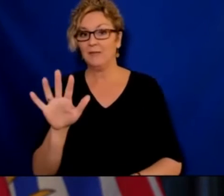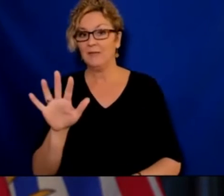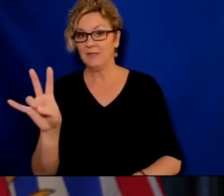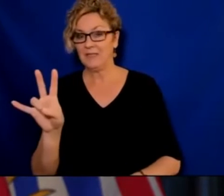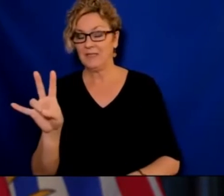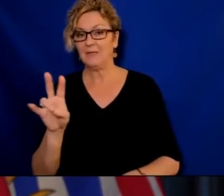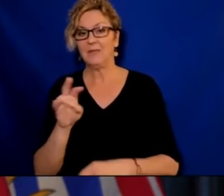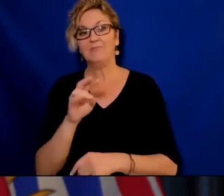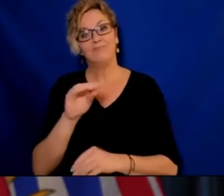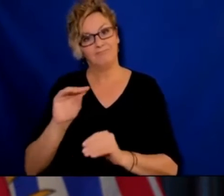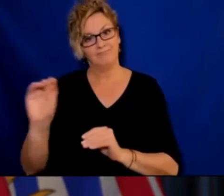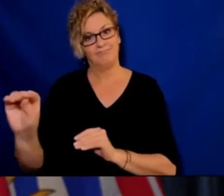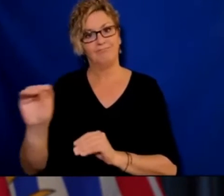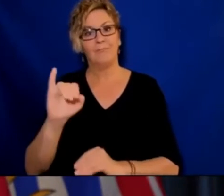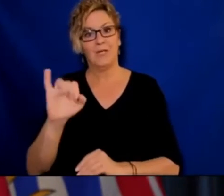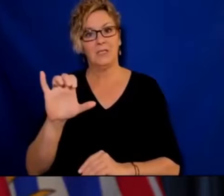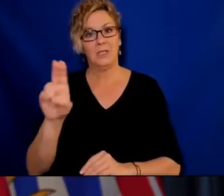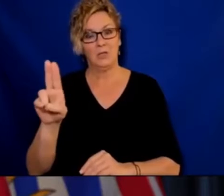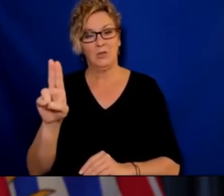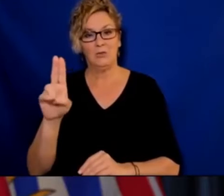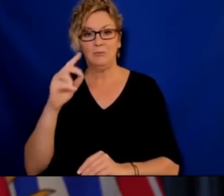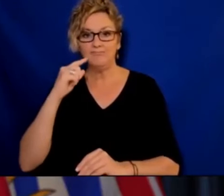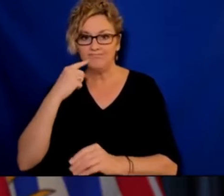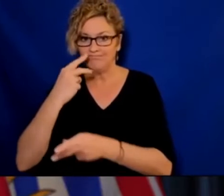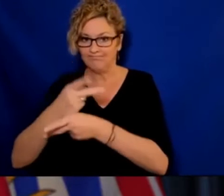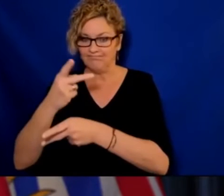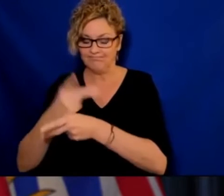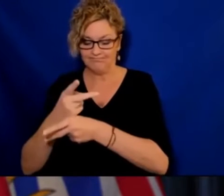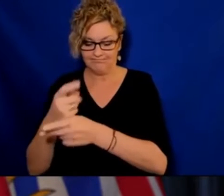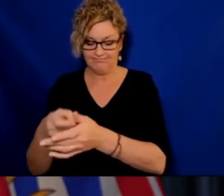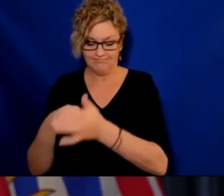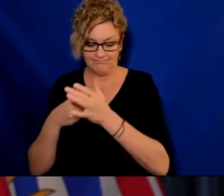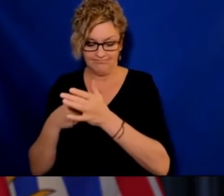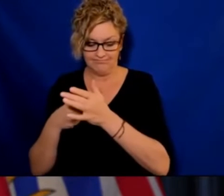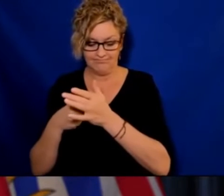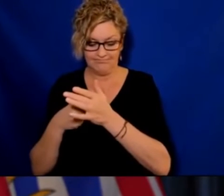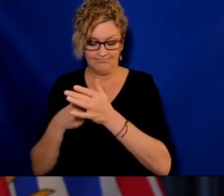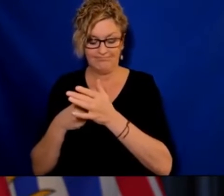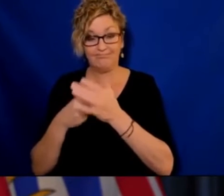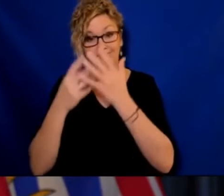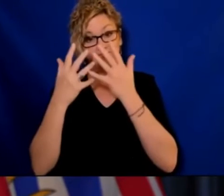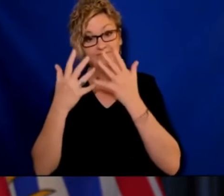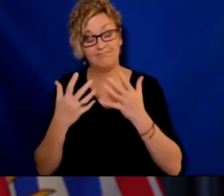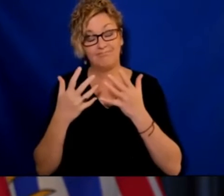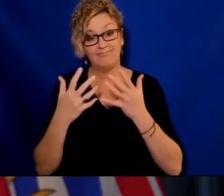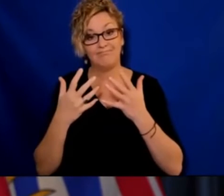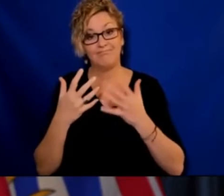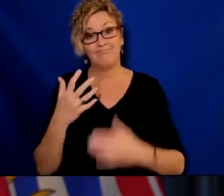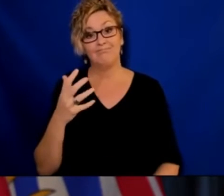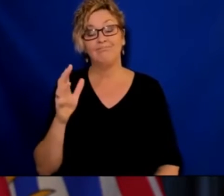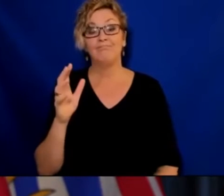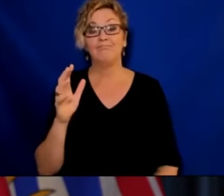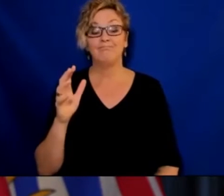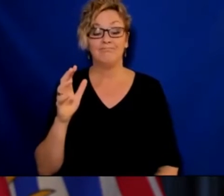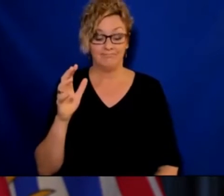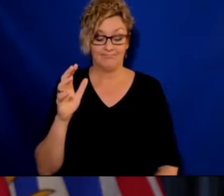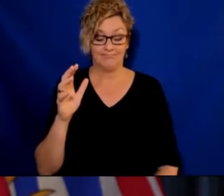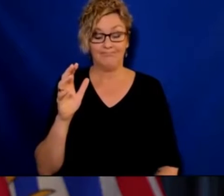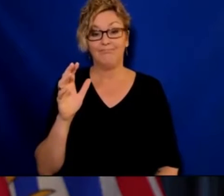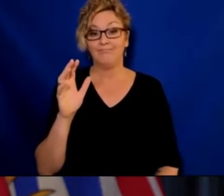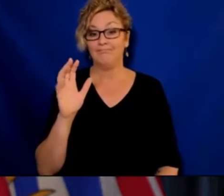Sadly, we've had nine new deaths from COVID-19 over the weekend, bringing our total to 299.